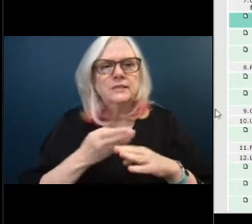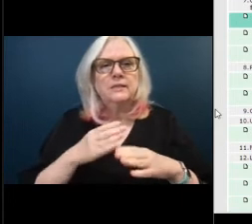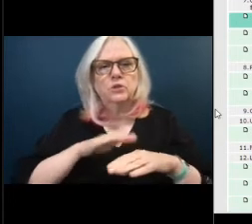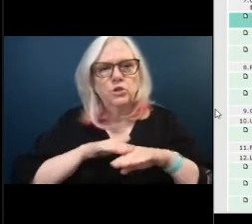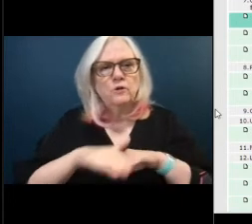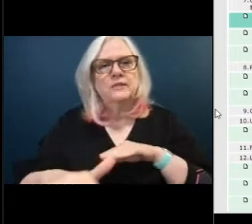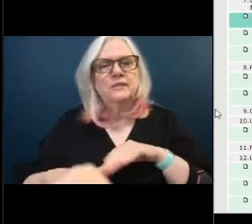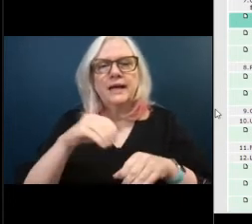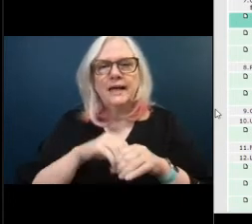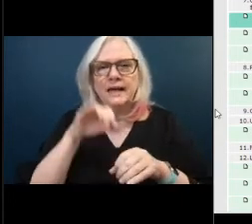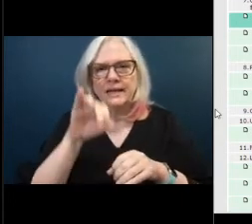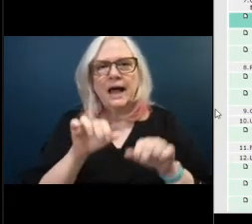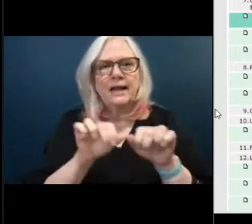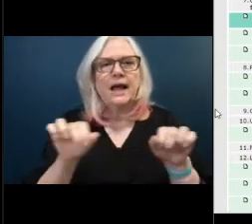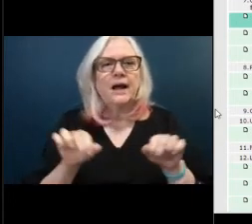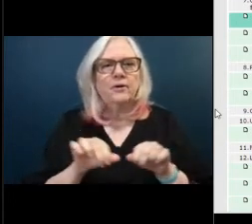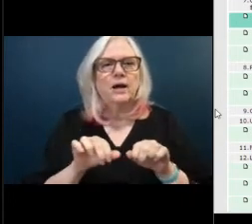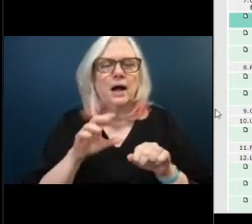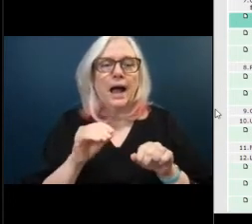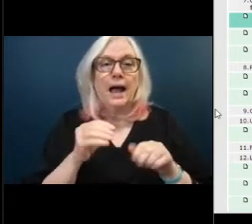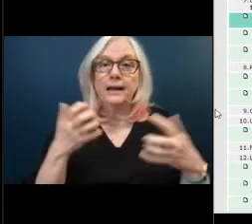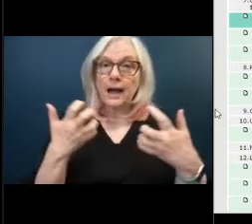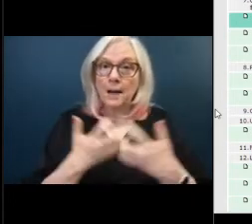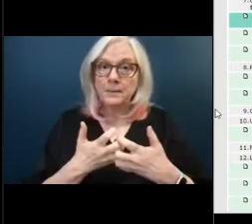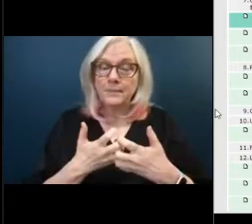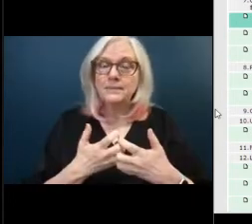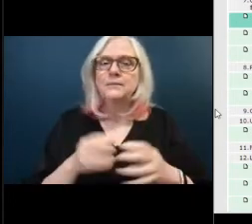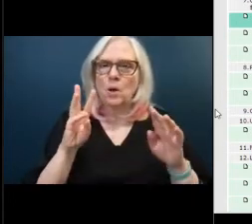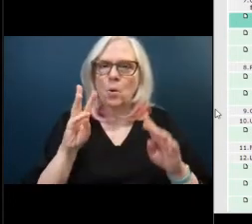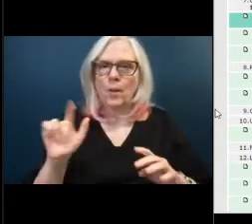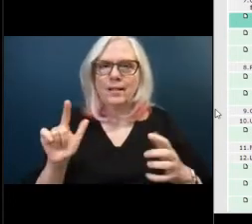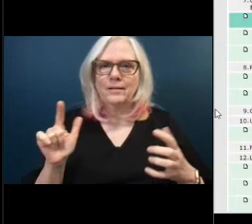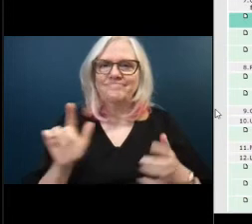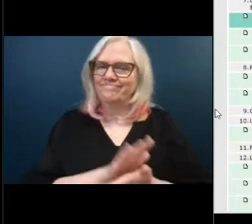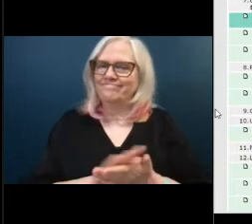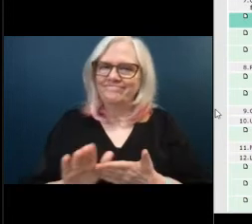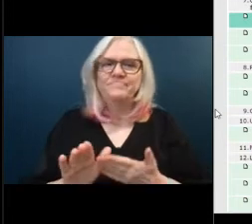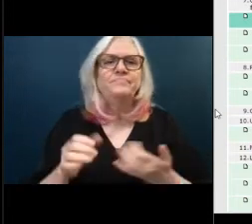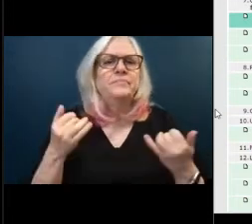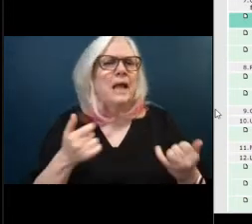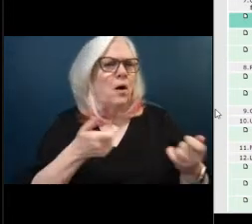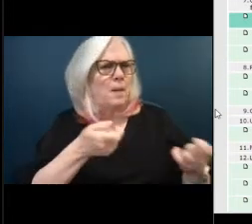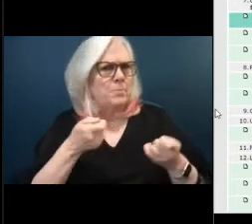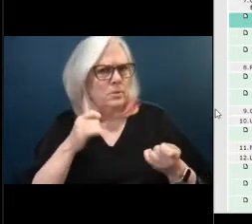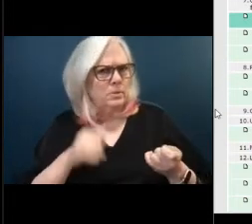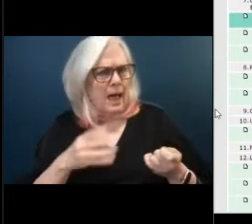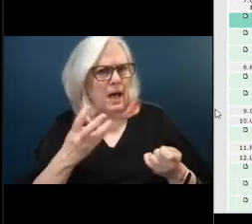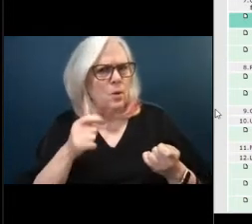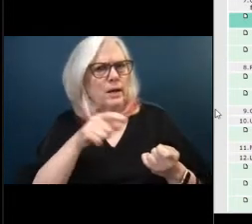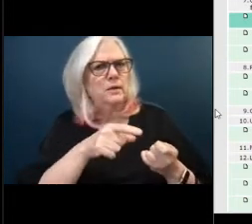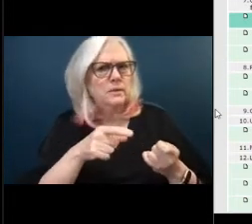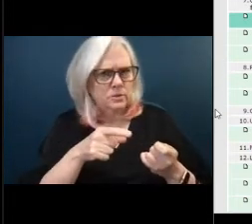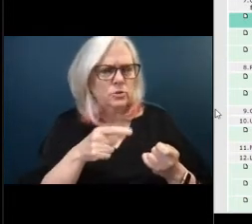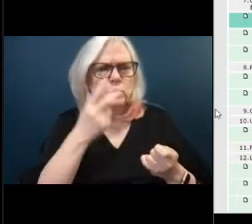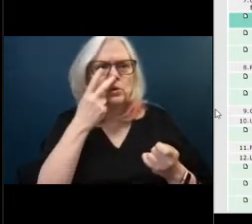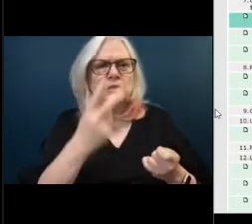quite nicely thank you um i pulled this item because when you see and i think it was commissioner uh hay said earlier when